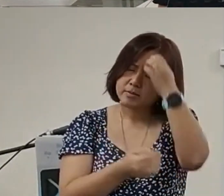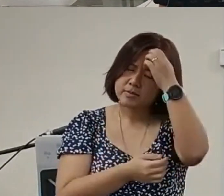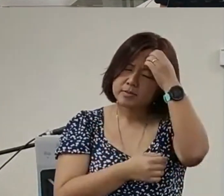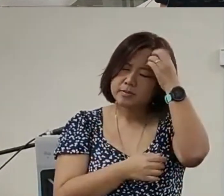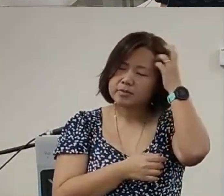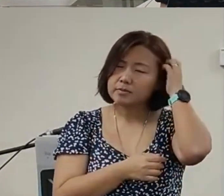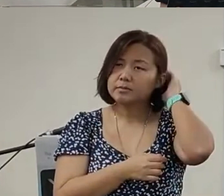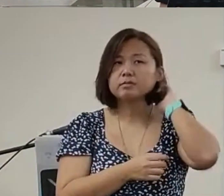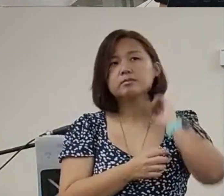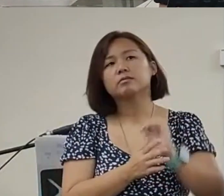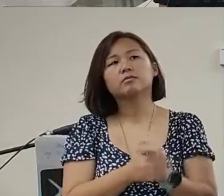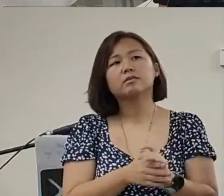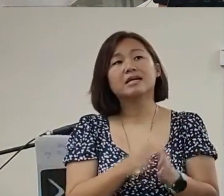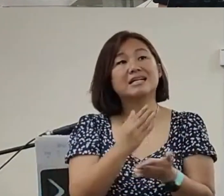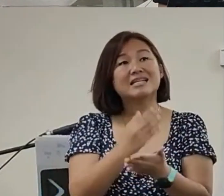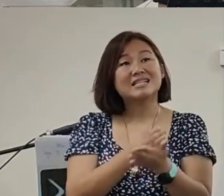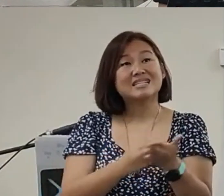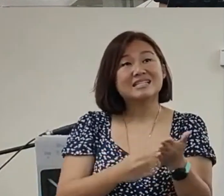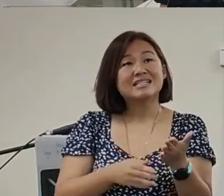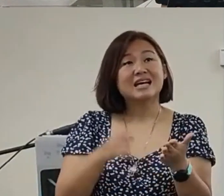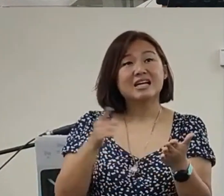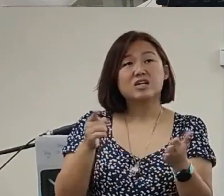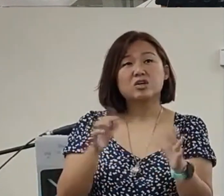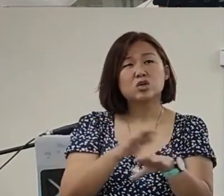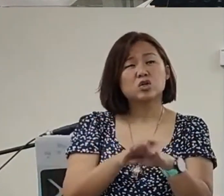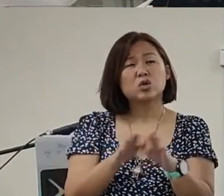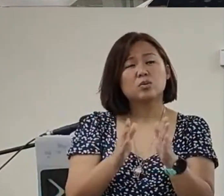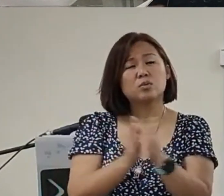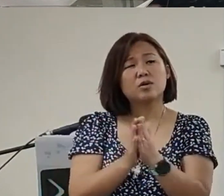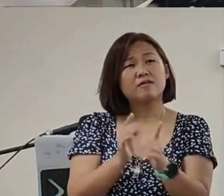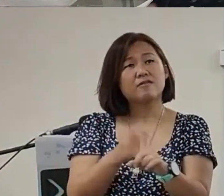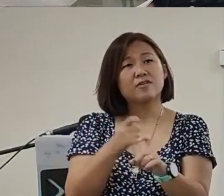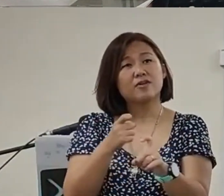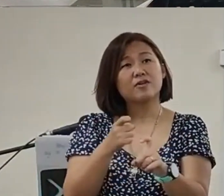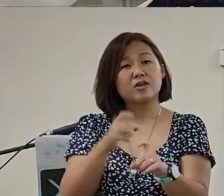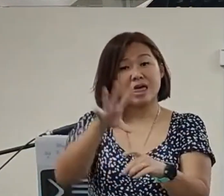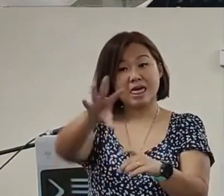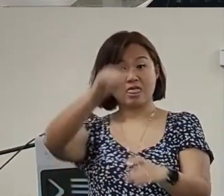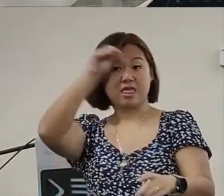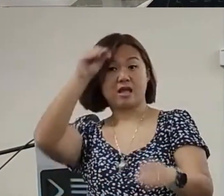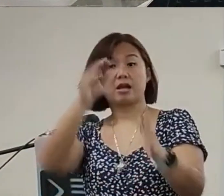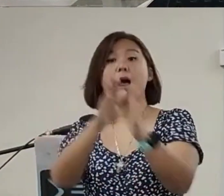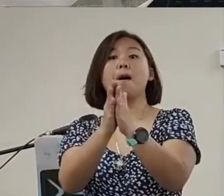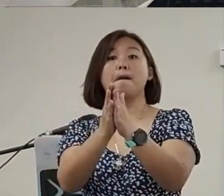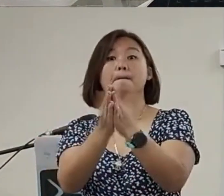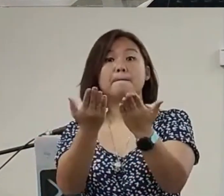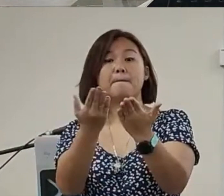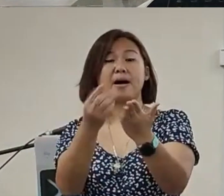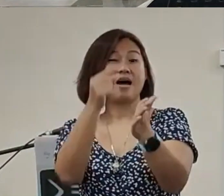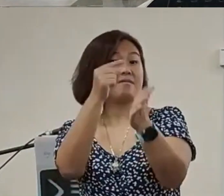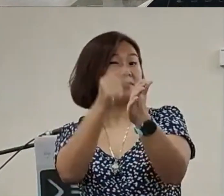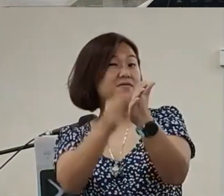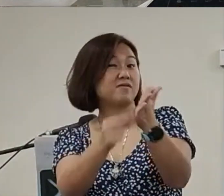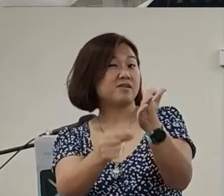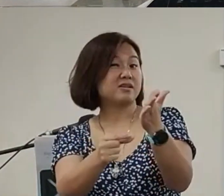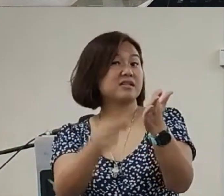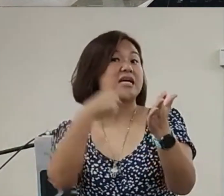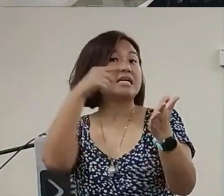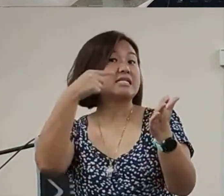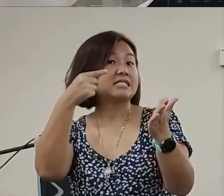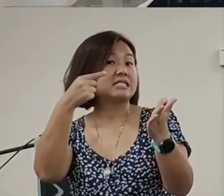some of you have never prayed from the bible I pray from the bible now and then you take the bible verses and make it your prayer